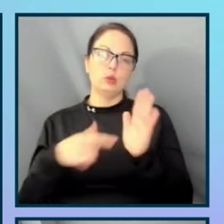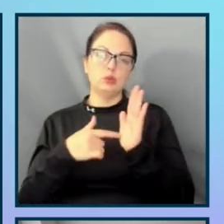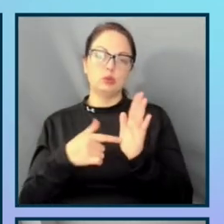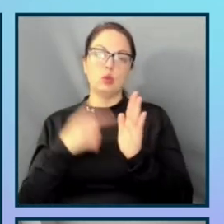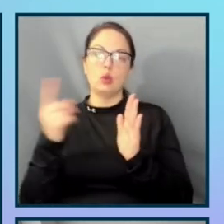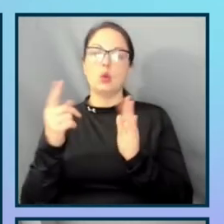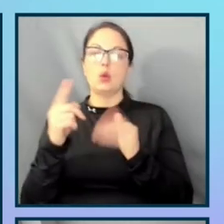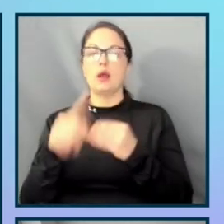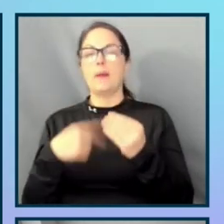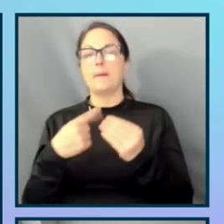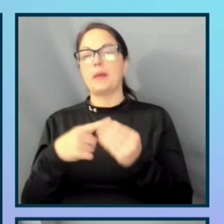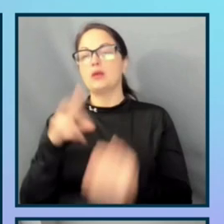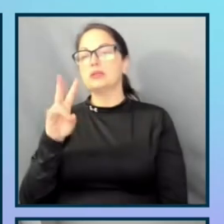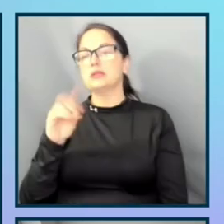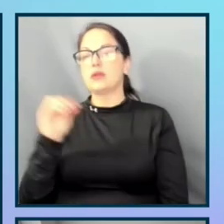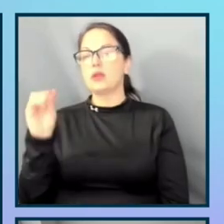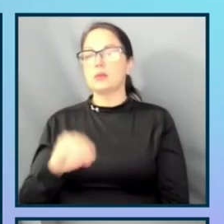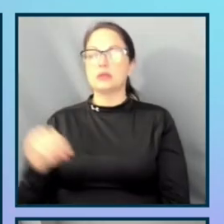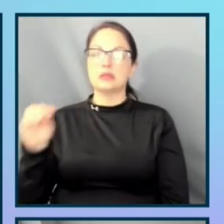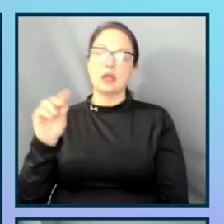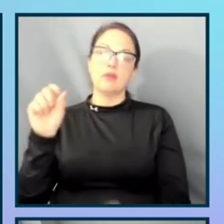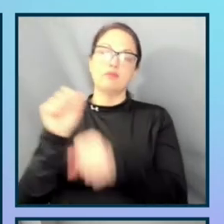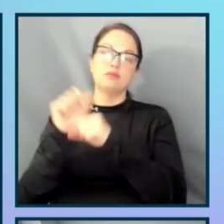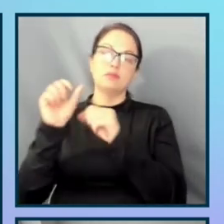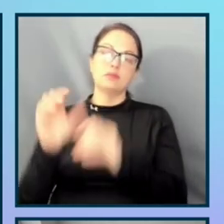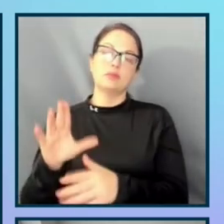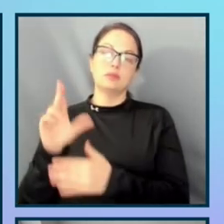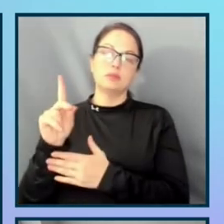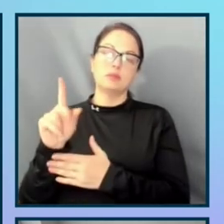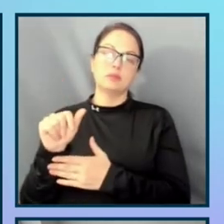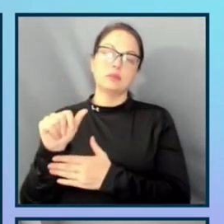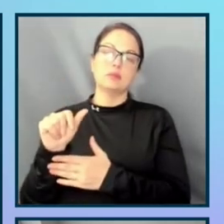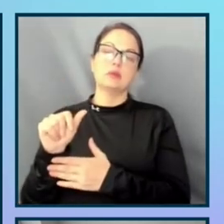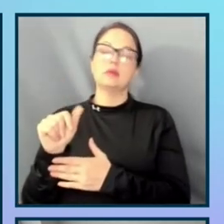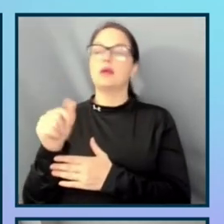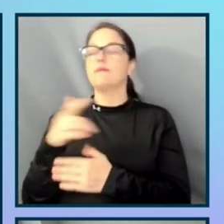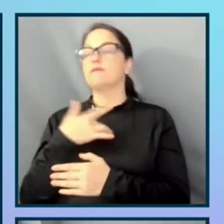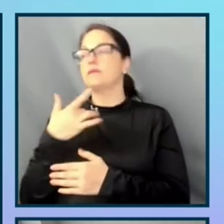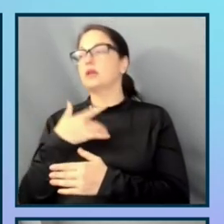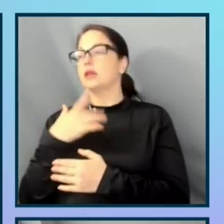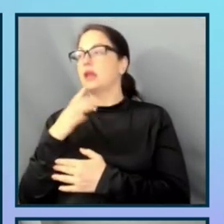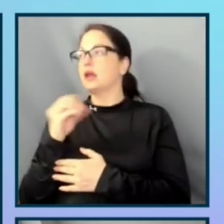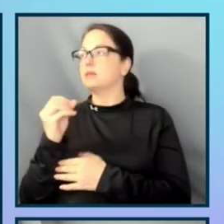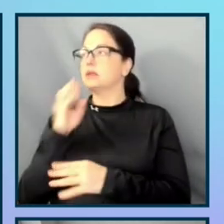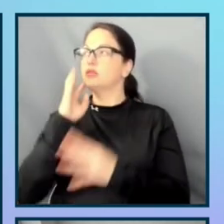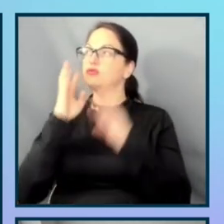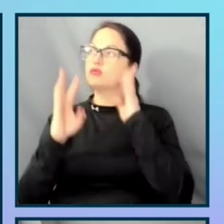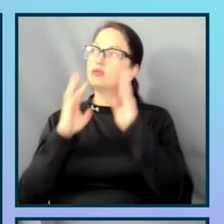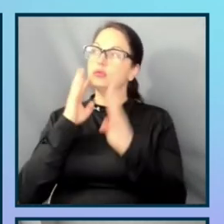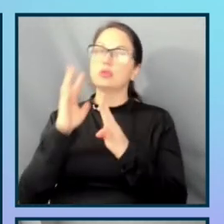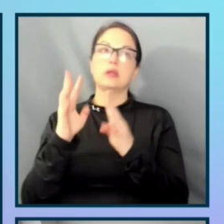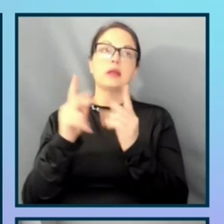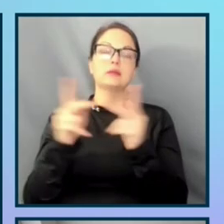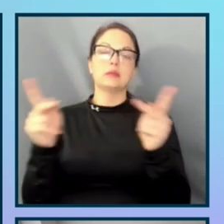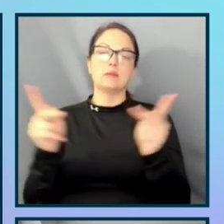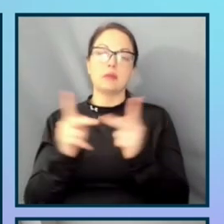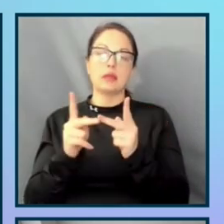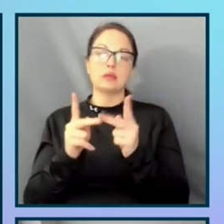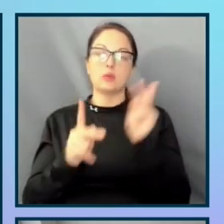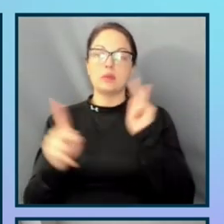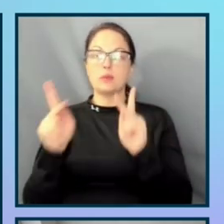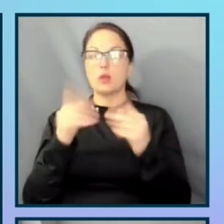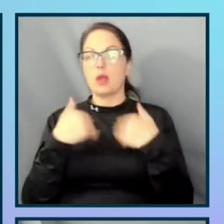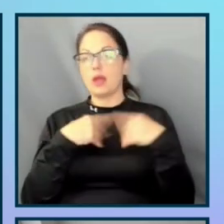employees with disabilities feel that the company they work for creates an environment where people with diverse backgrounds can